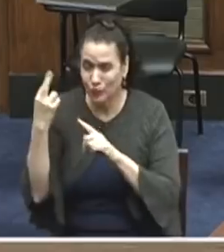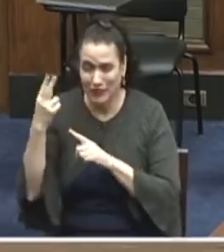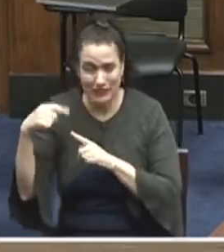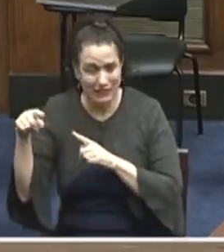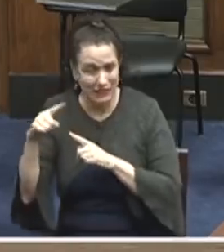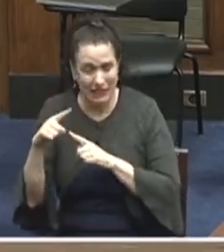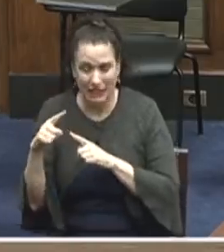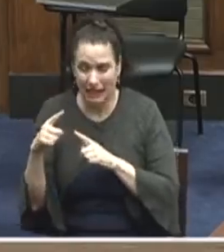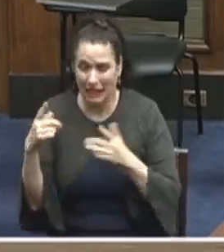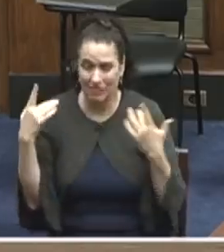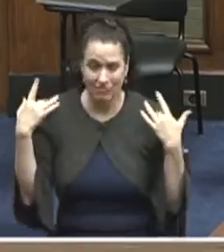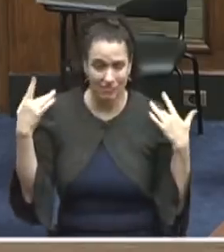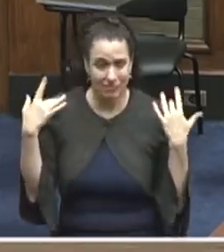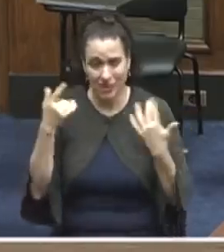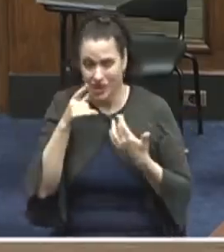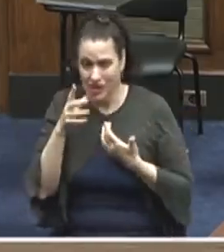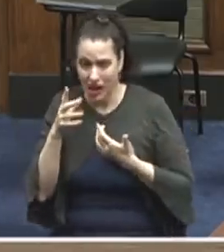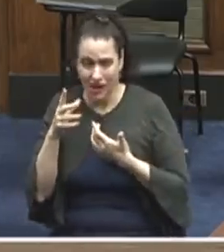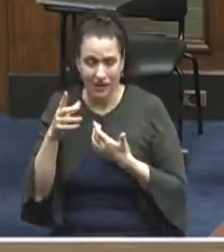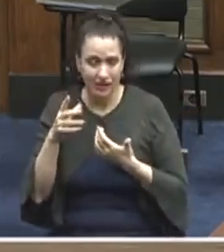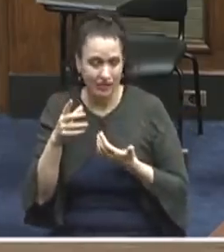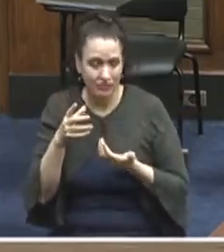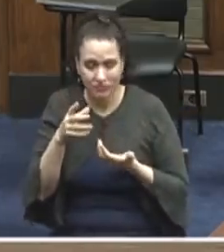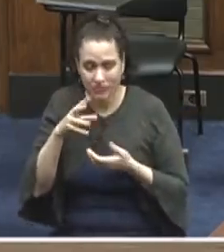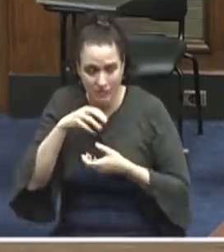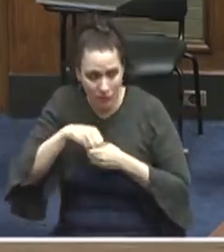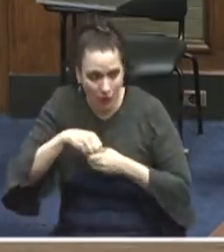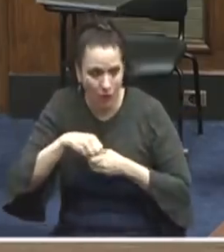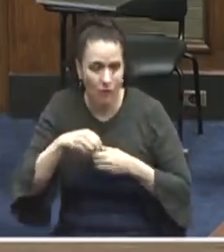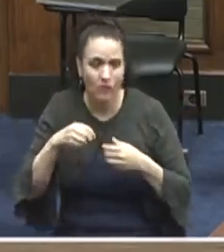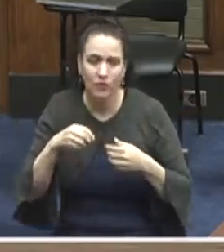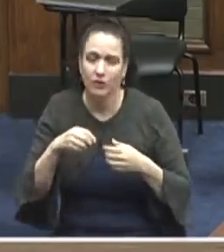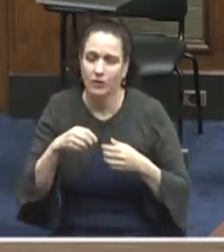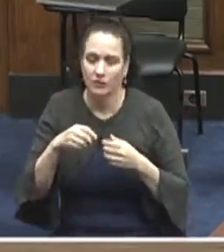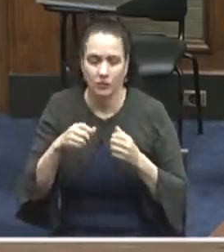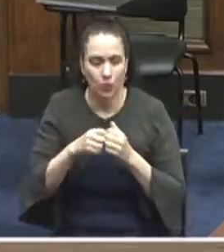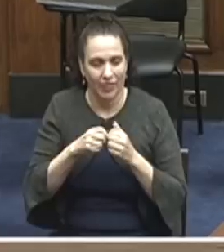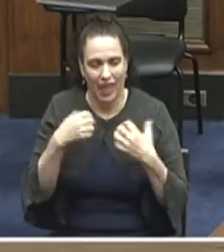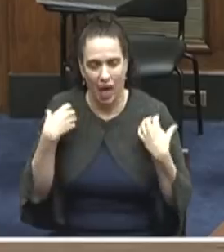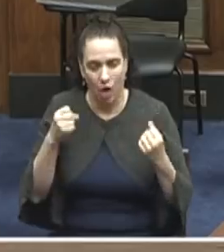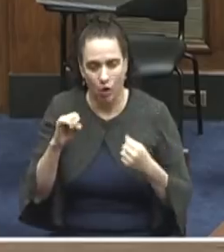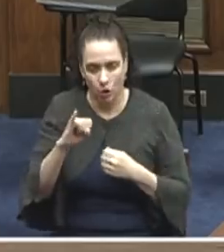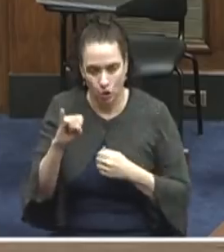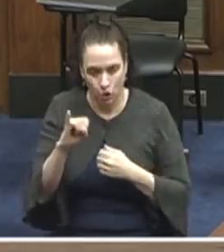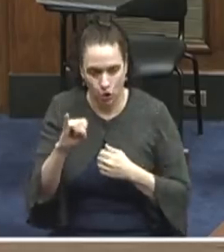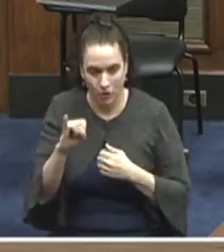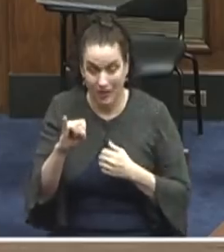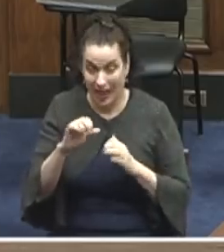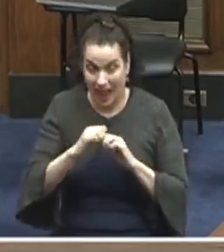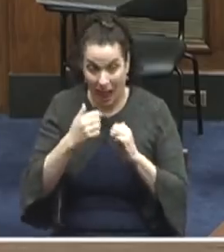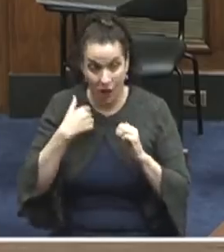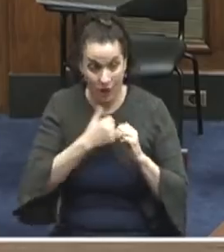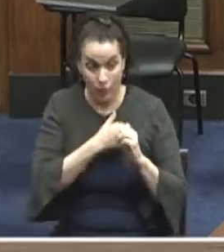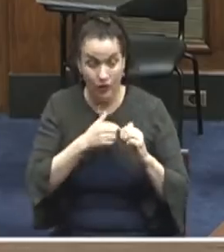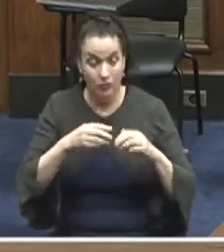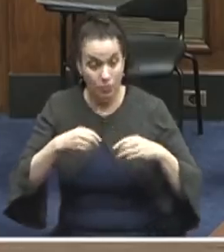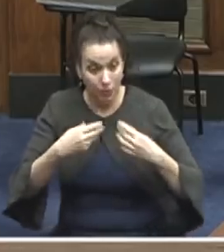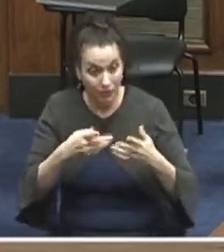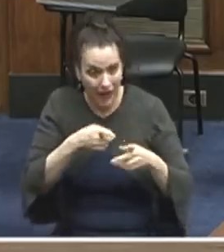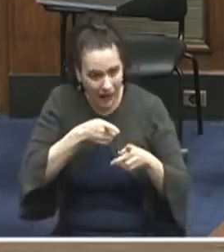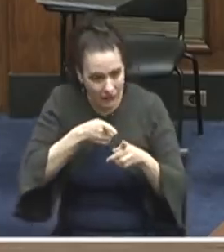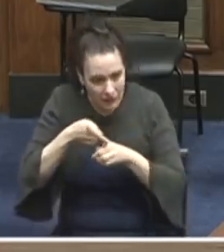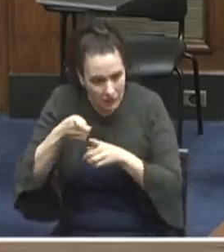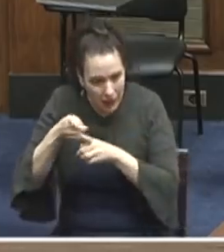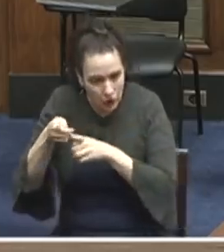also need to figure out how can we do a better job of delivering specialty care to people with special medical